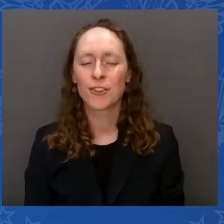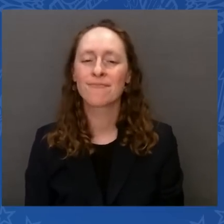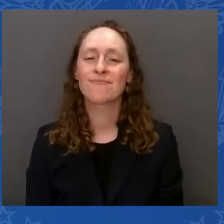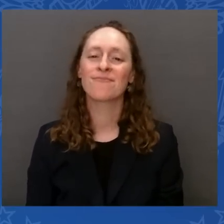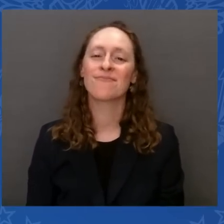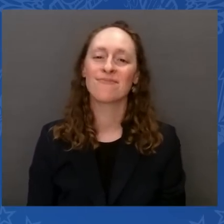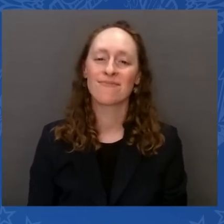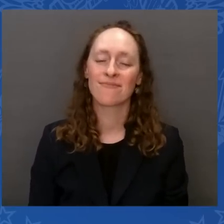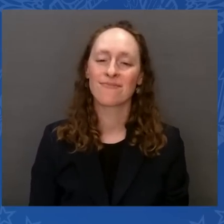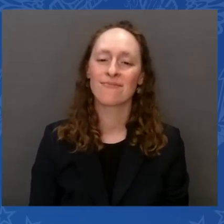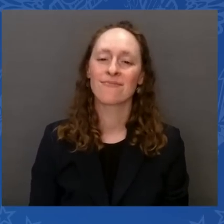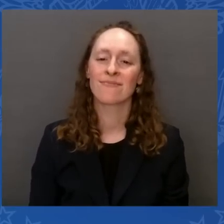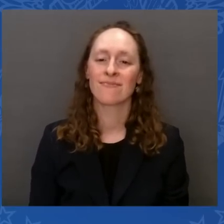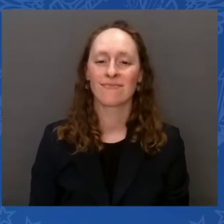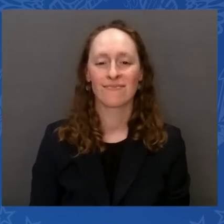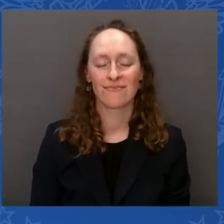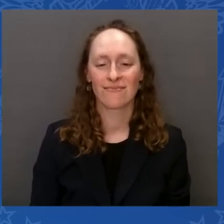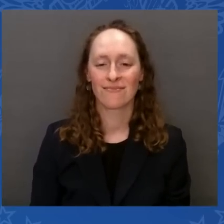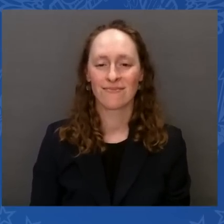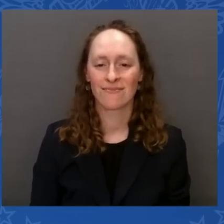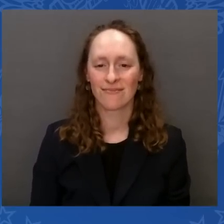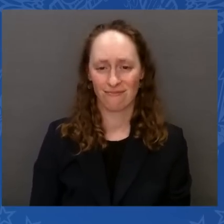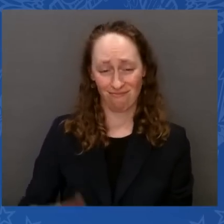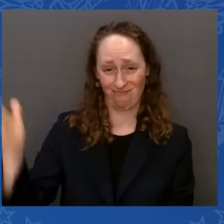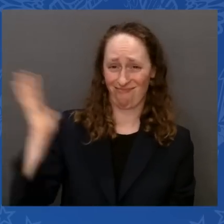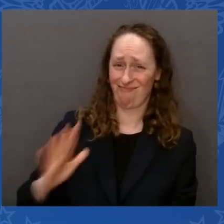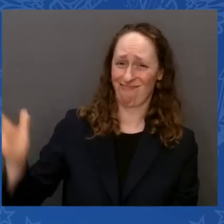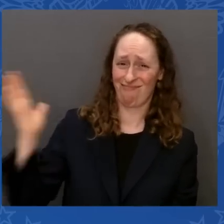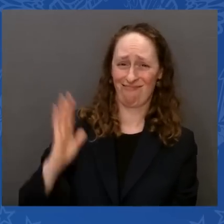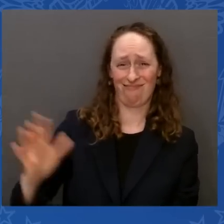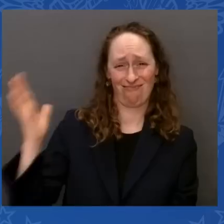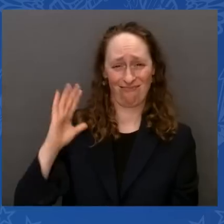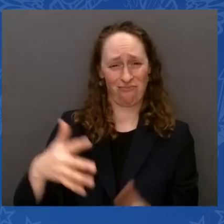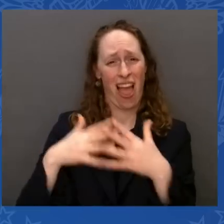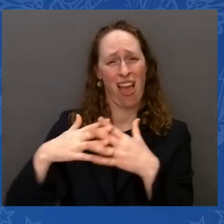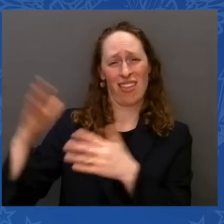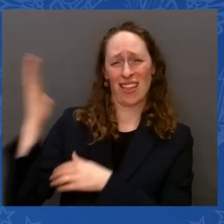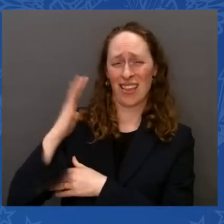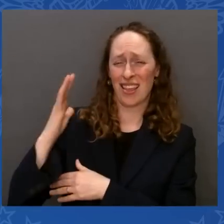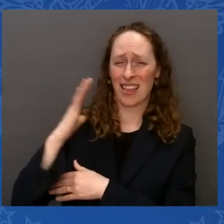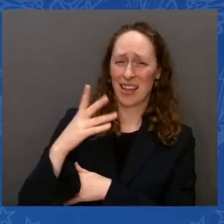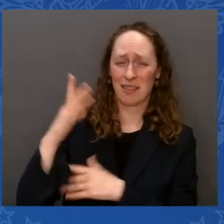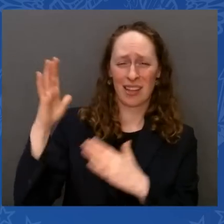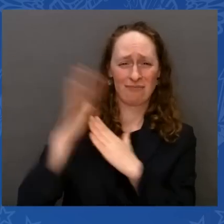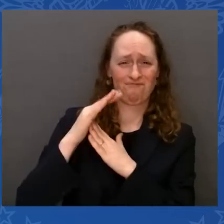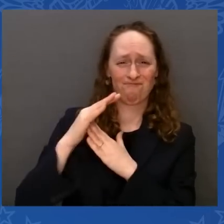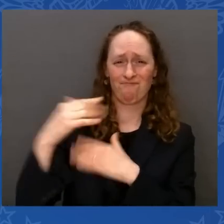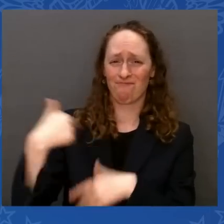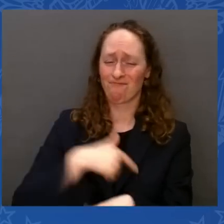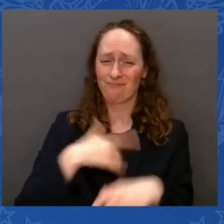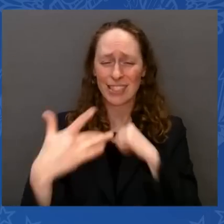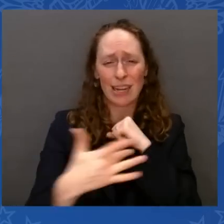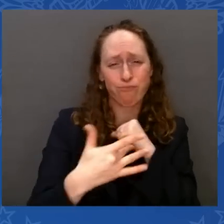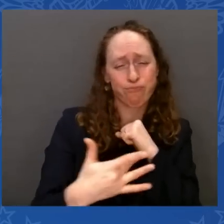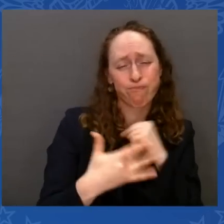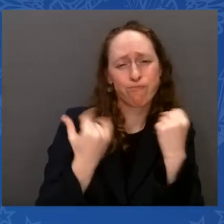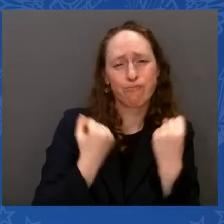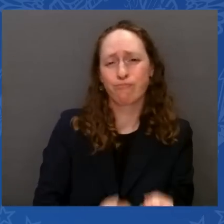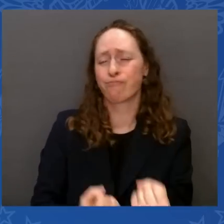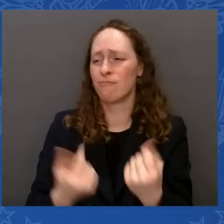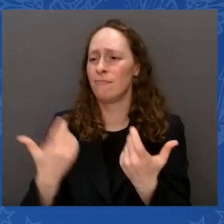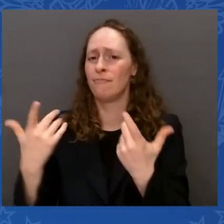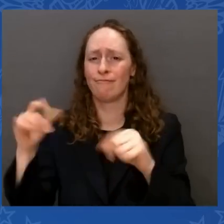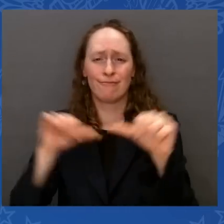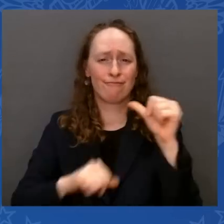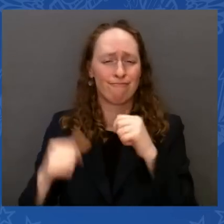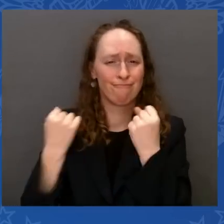investing in science and research and development? Well, we dropped to number eight. We used to be number one. That's where this